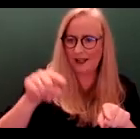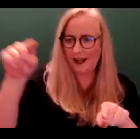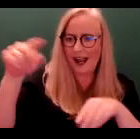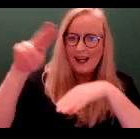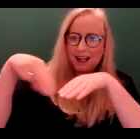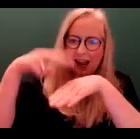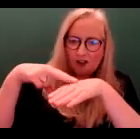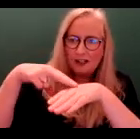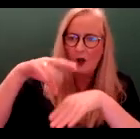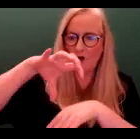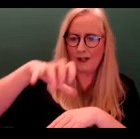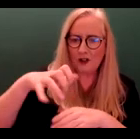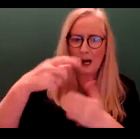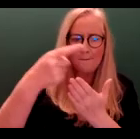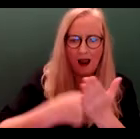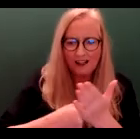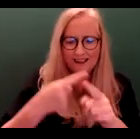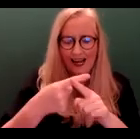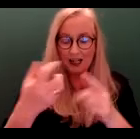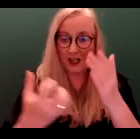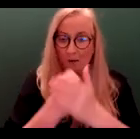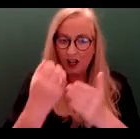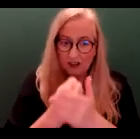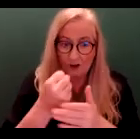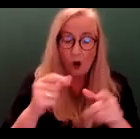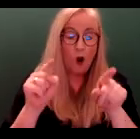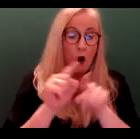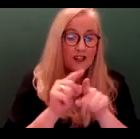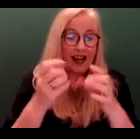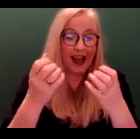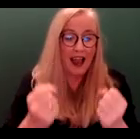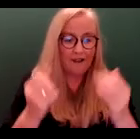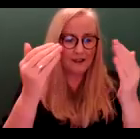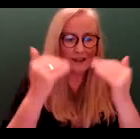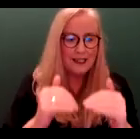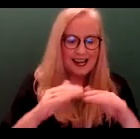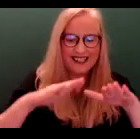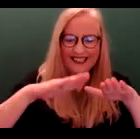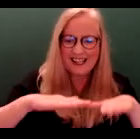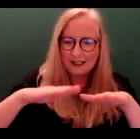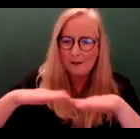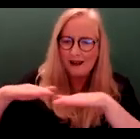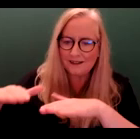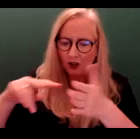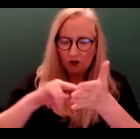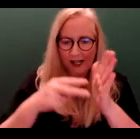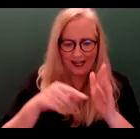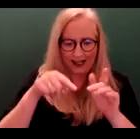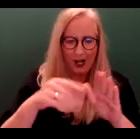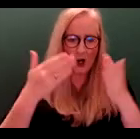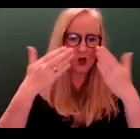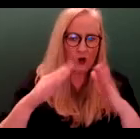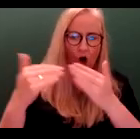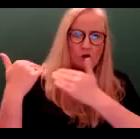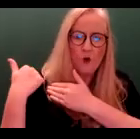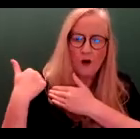and regional policy and objectives. There's also what's known as a settlement strategy and this sets out the role and